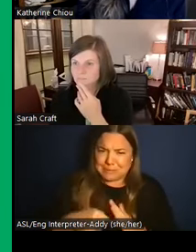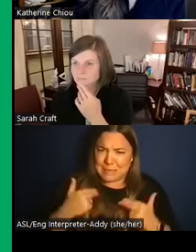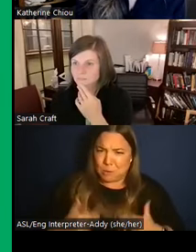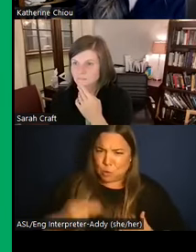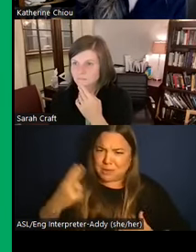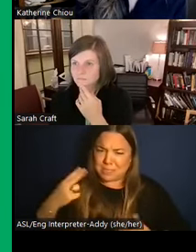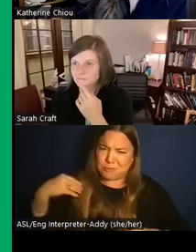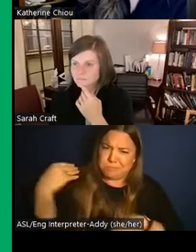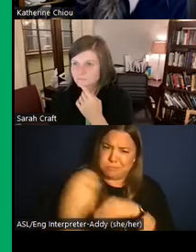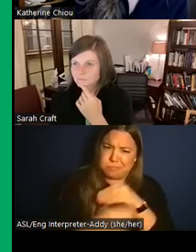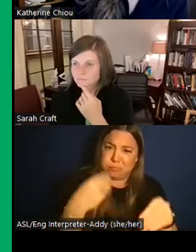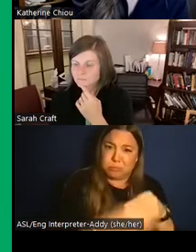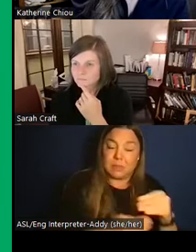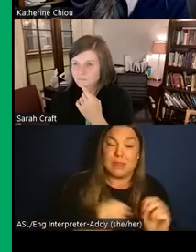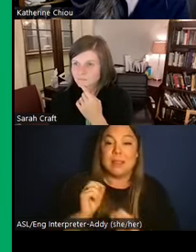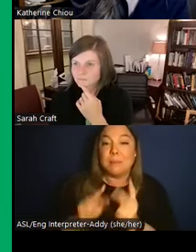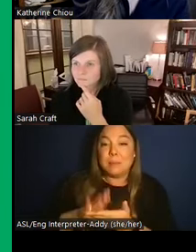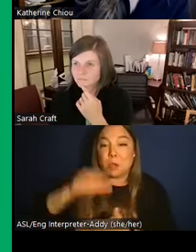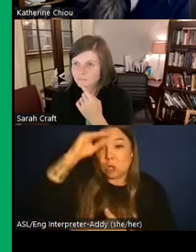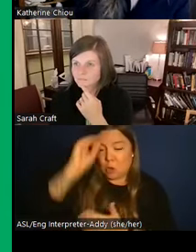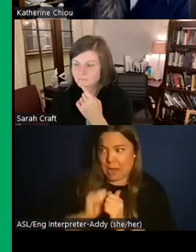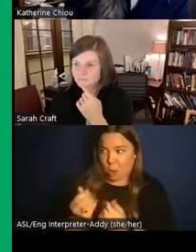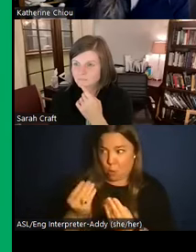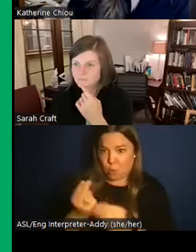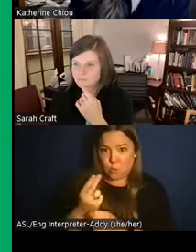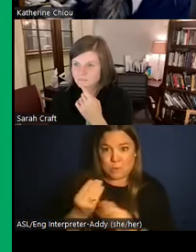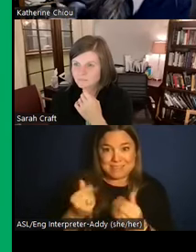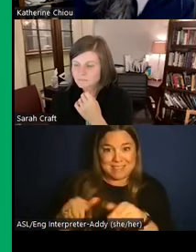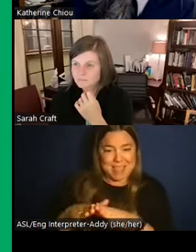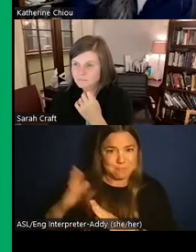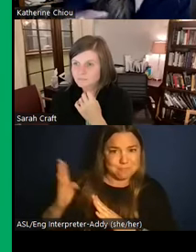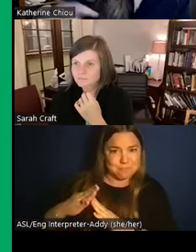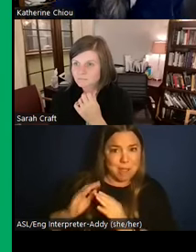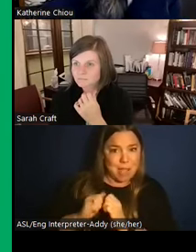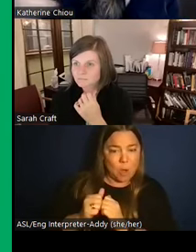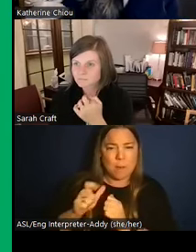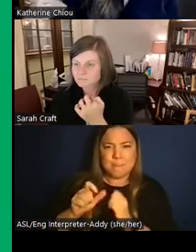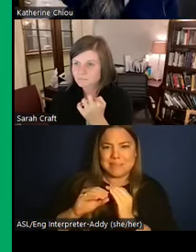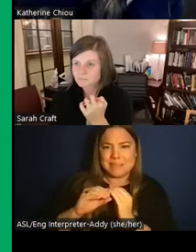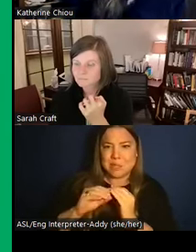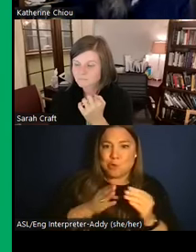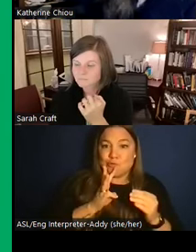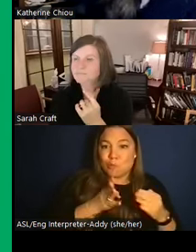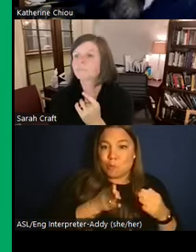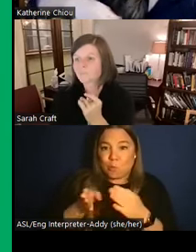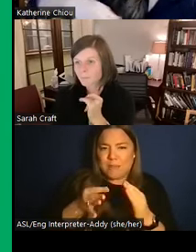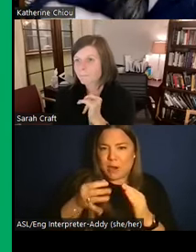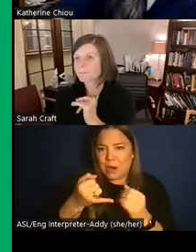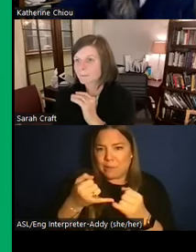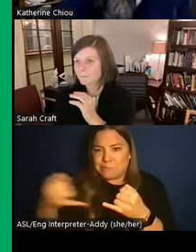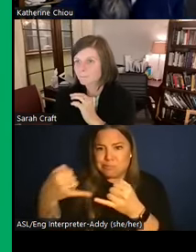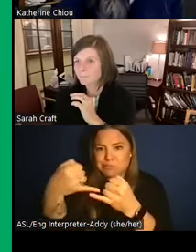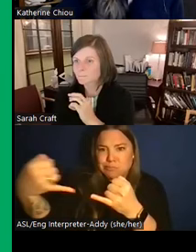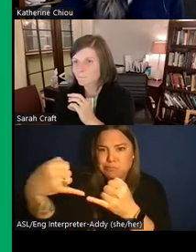So in order to be able to maximize the use of the land, you have to create extensions off of these rivers that run down from the Andes.